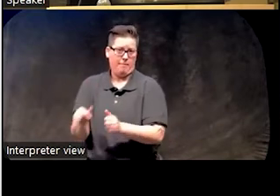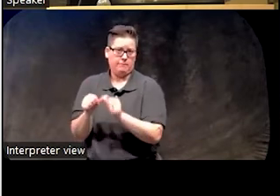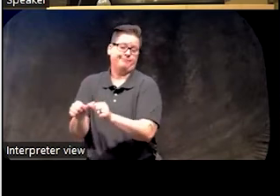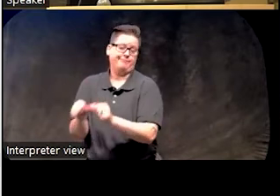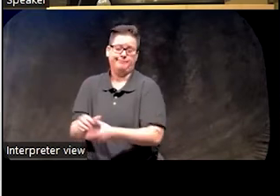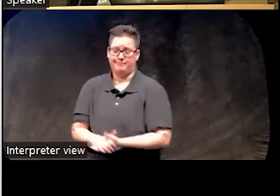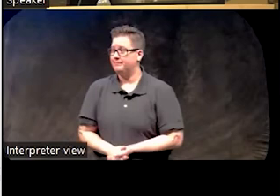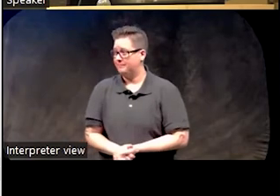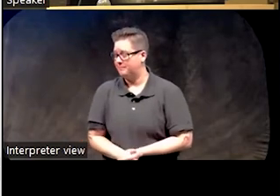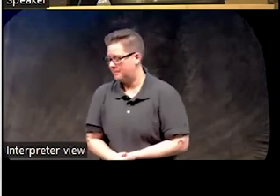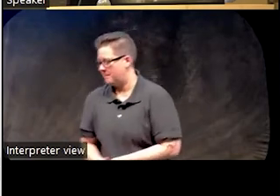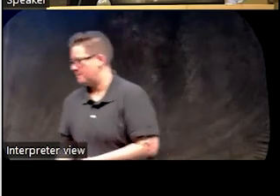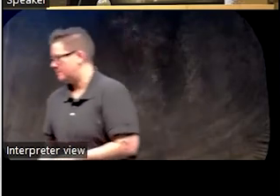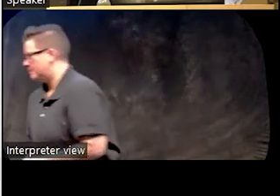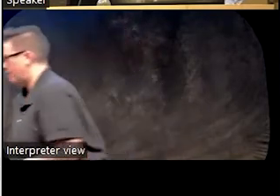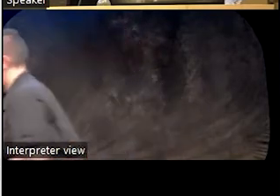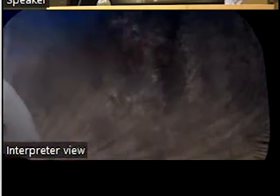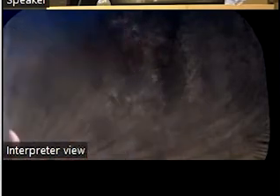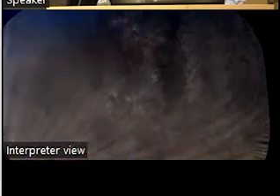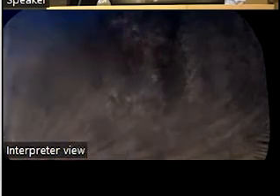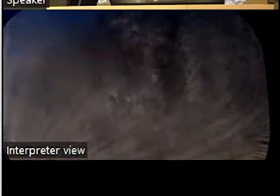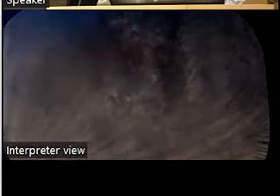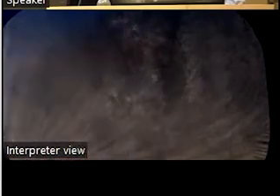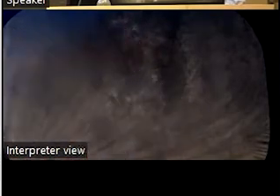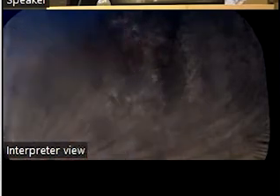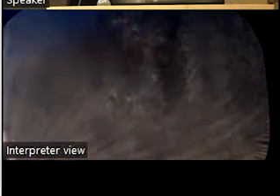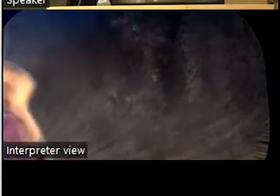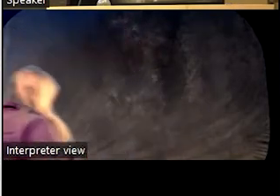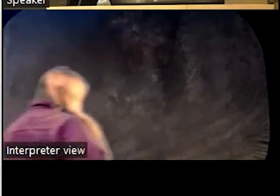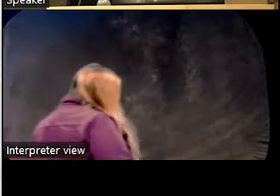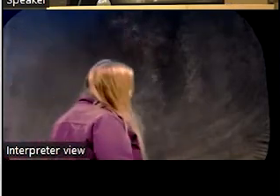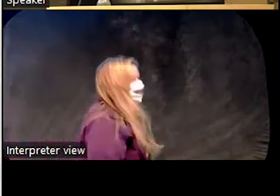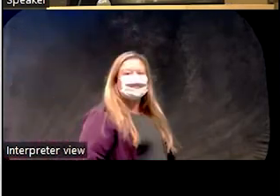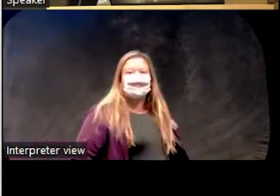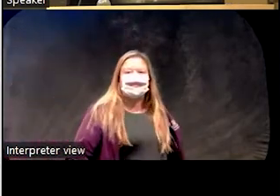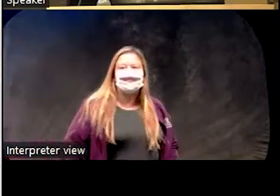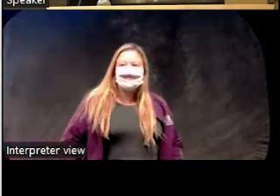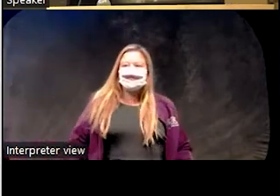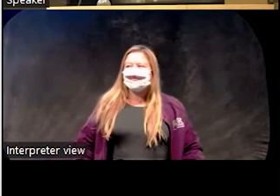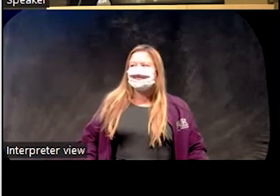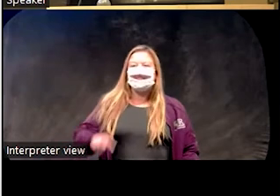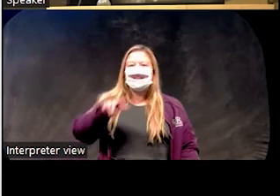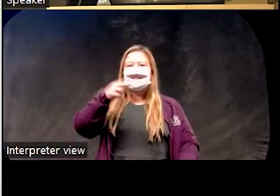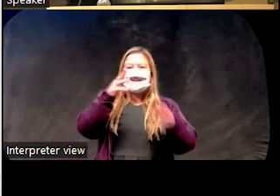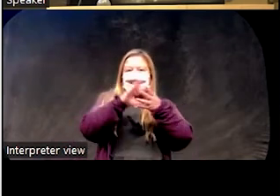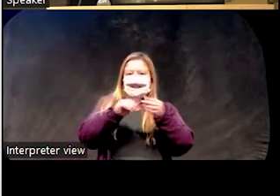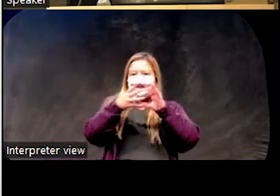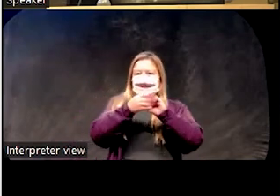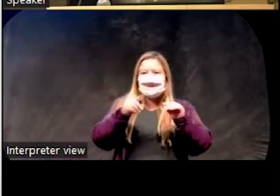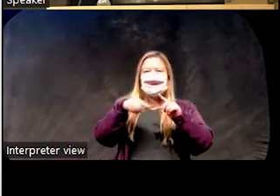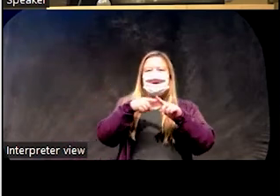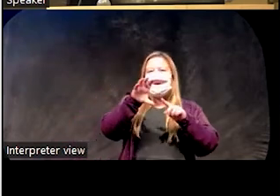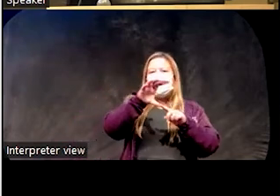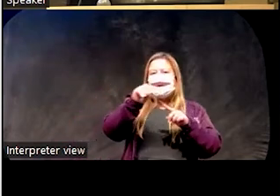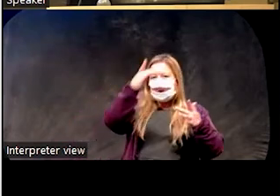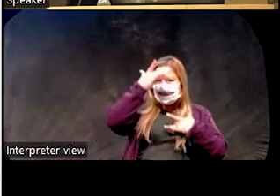criteria or symptoms. Second story I'm going to tell about comorbidities, insomnia,